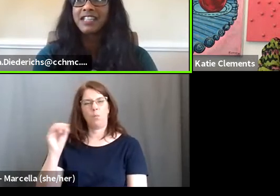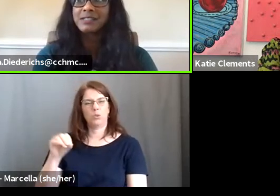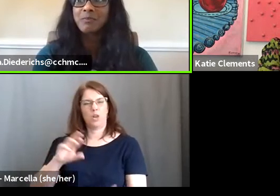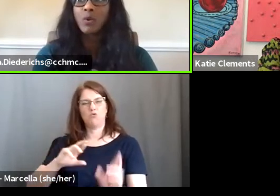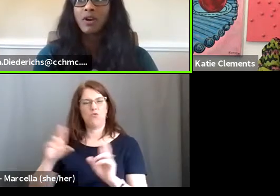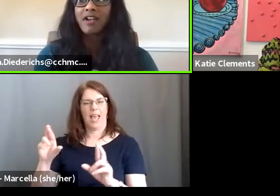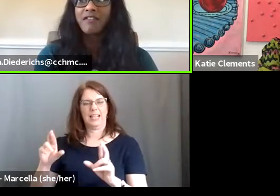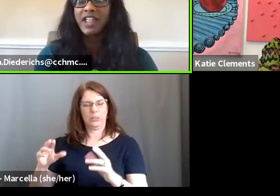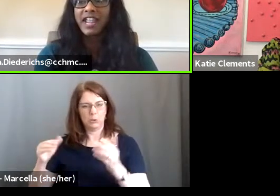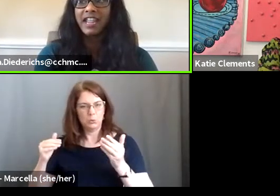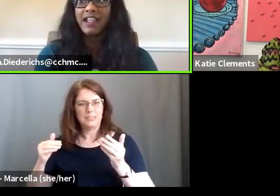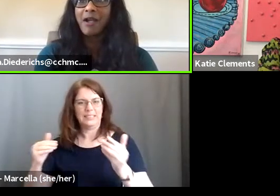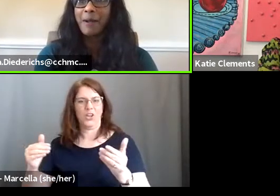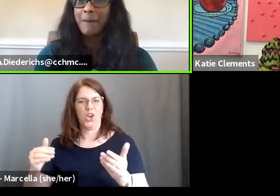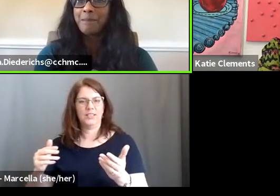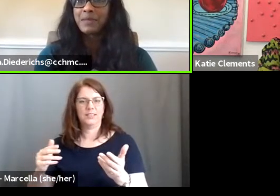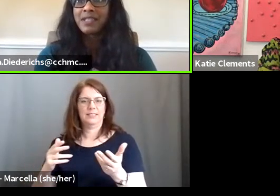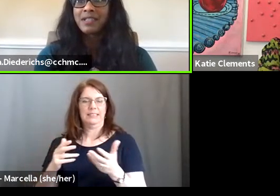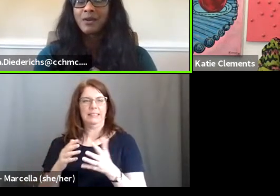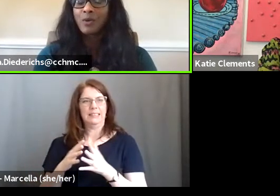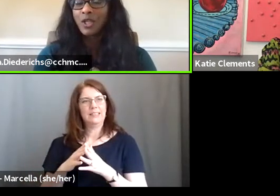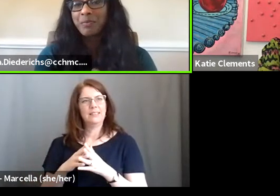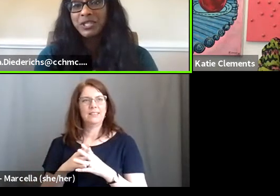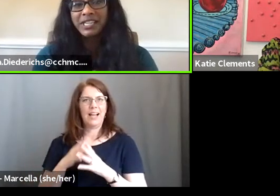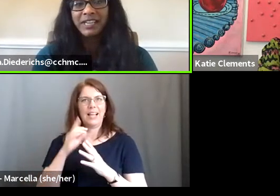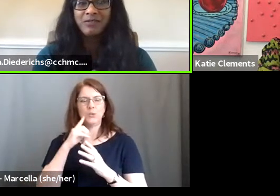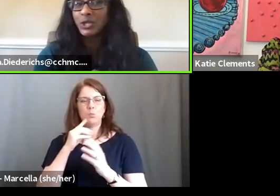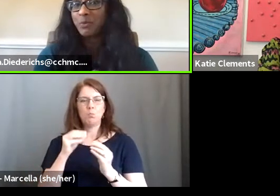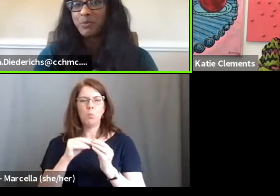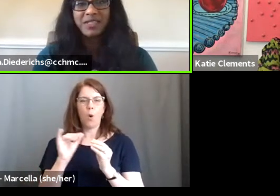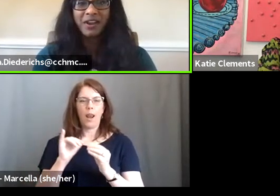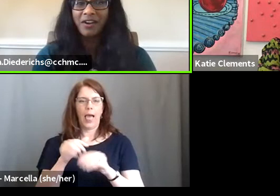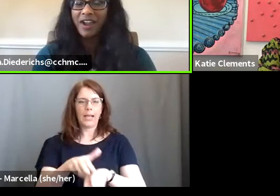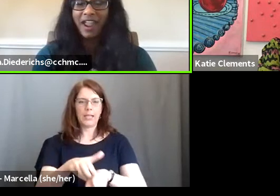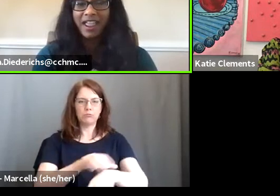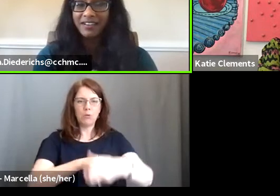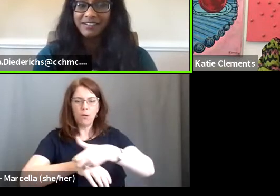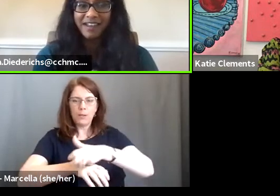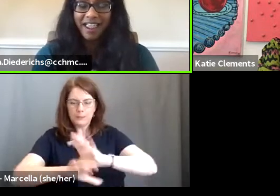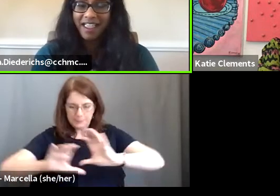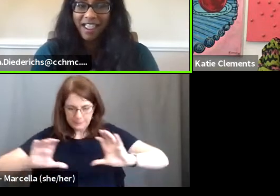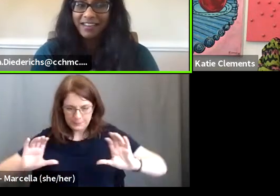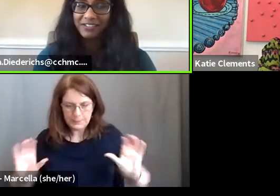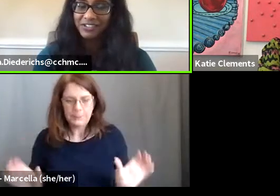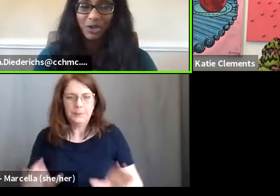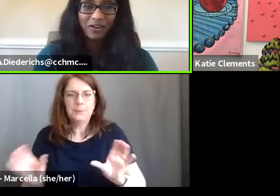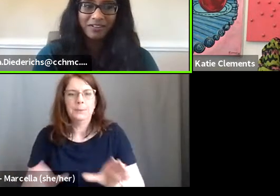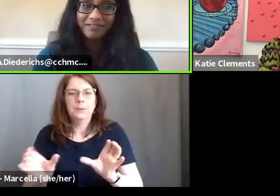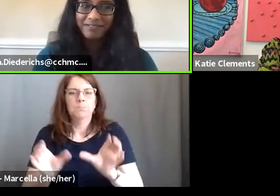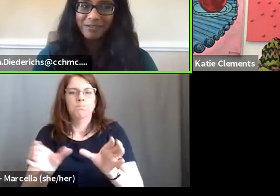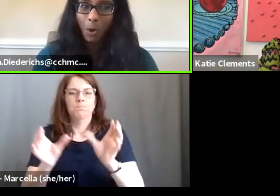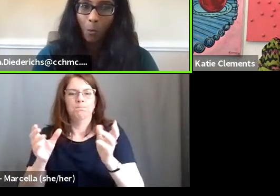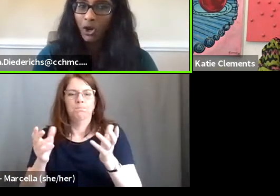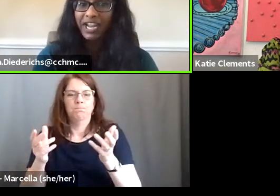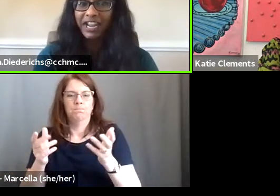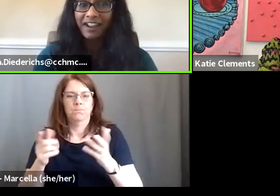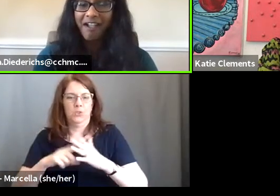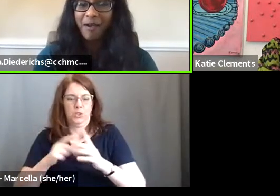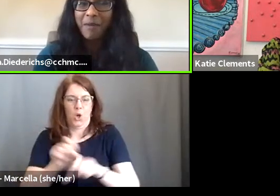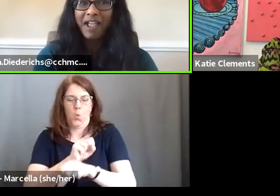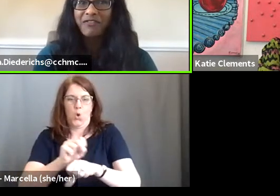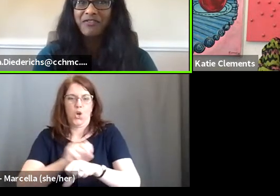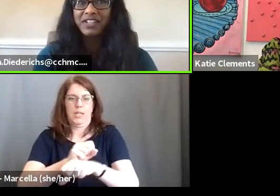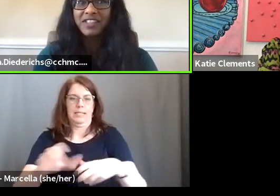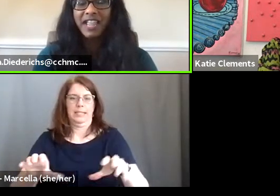think it's more of a, um, roll up your sleeves, jump in there and, and, and start working.